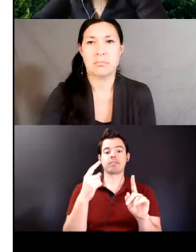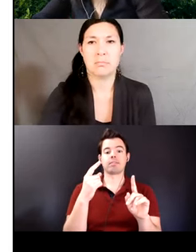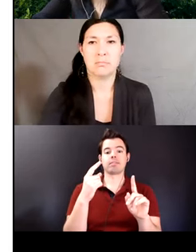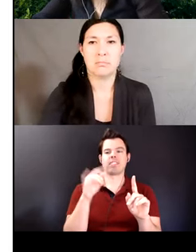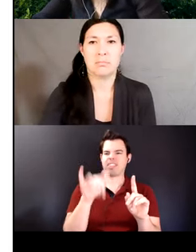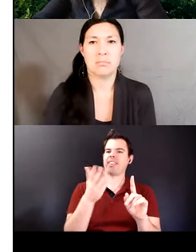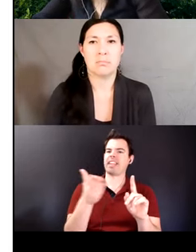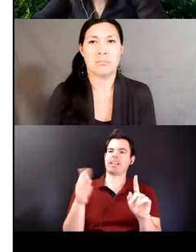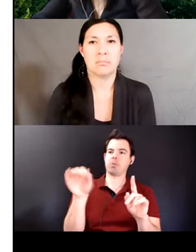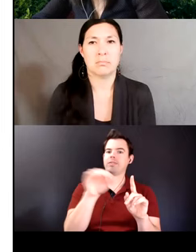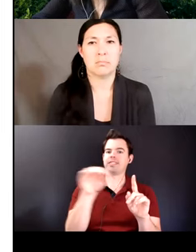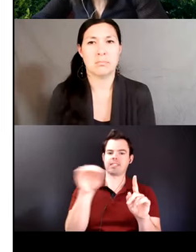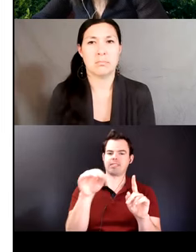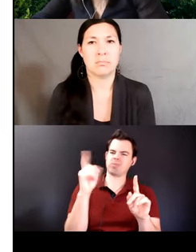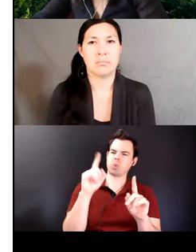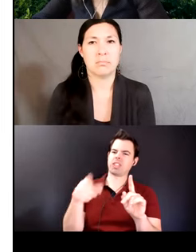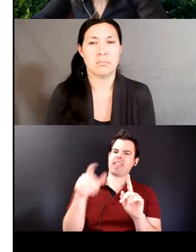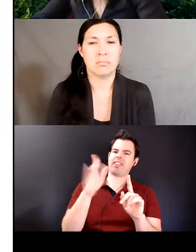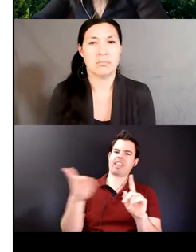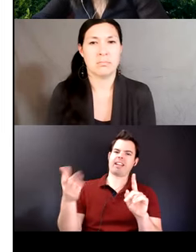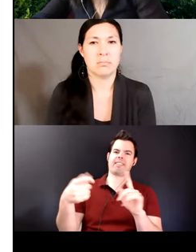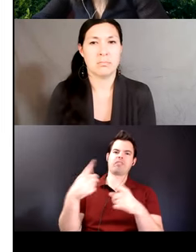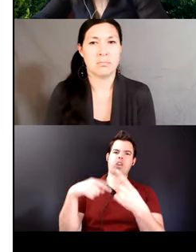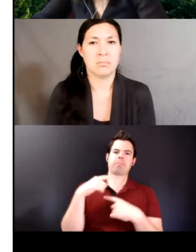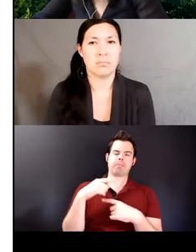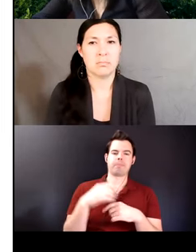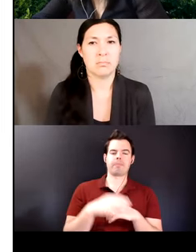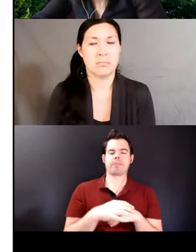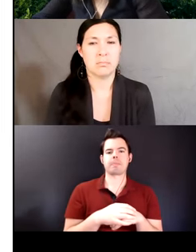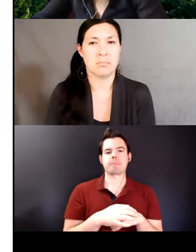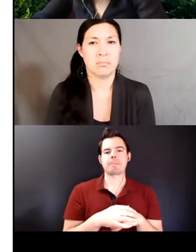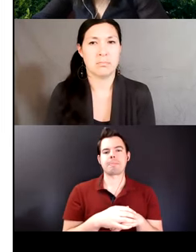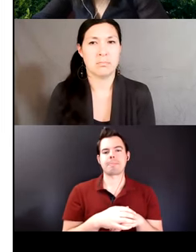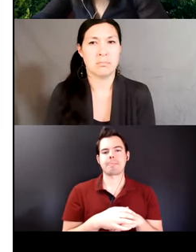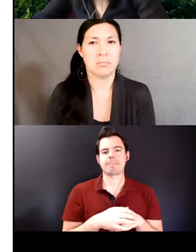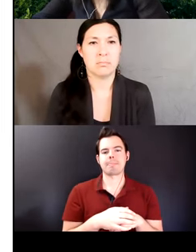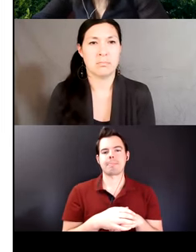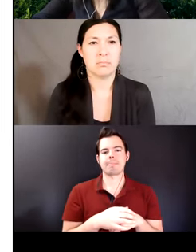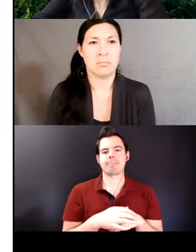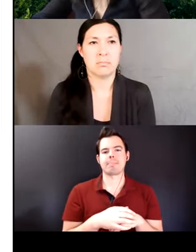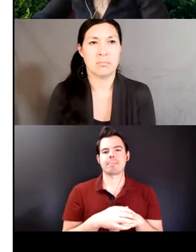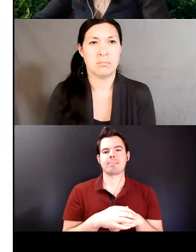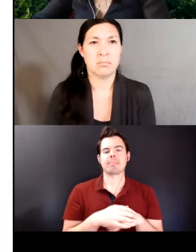motion occurs in an narrower space the motion is non-linear and it's interrupted